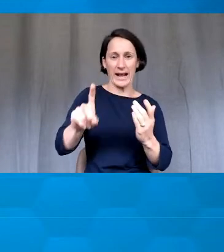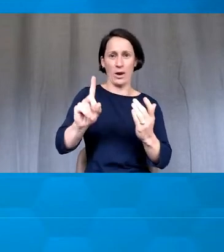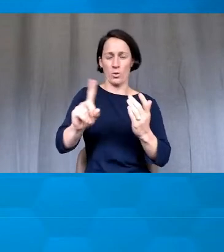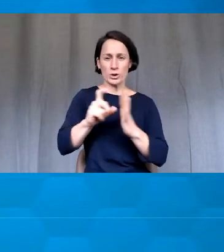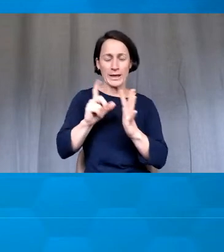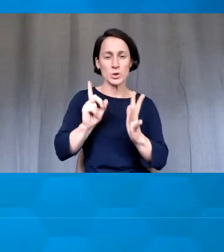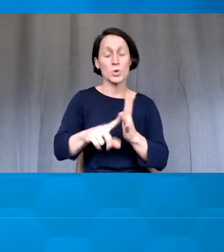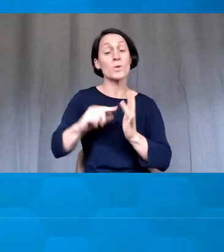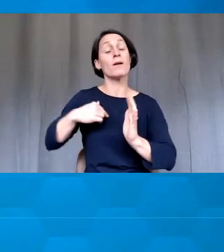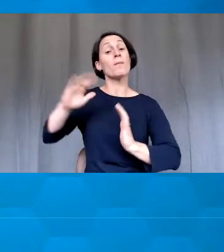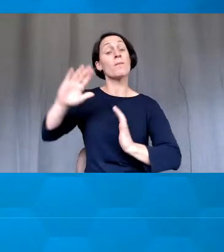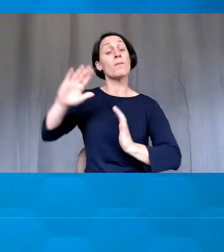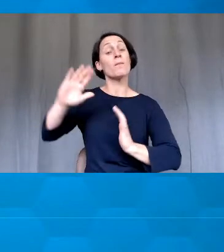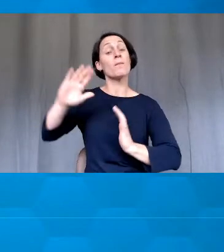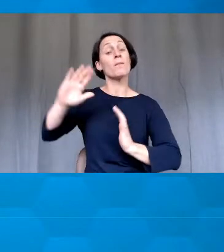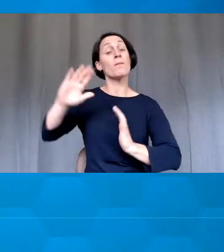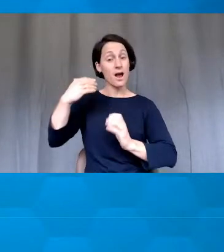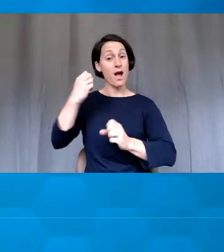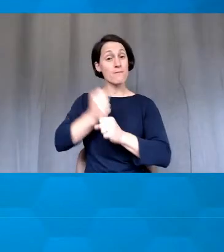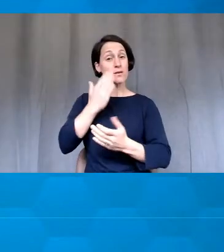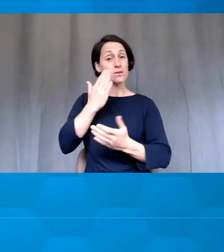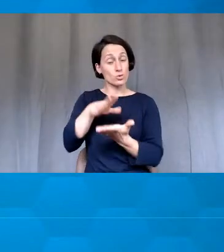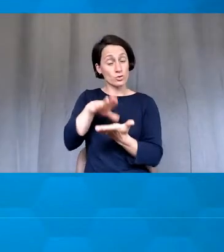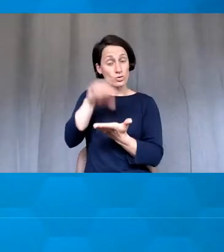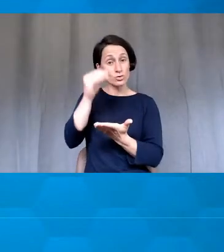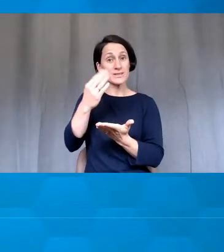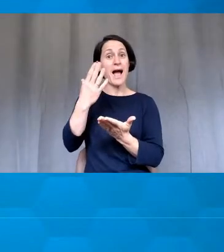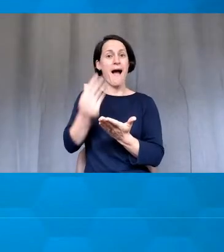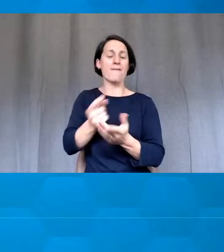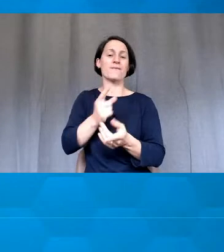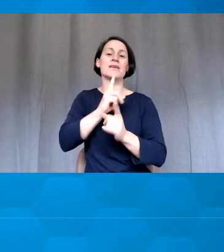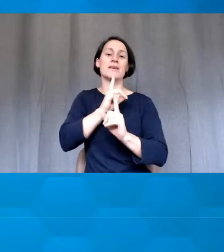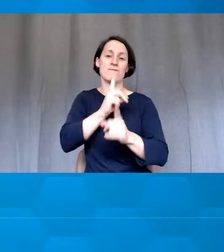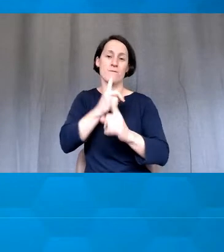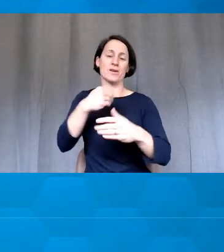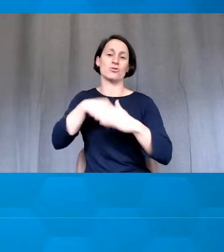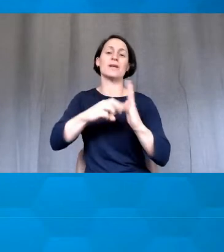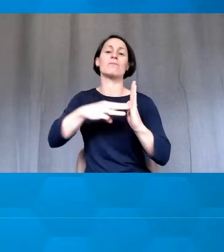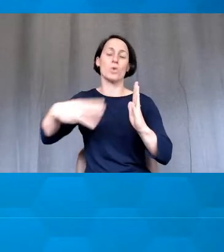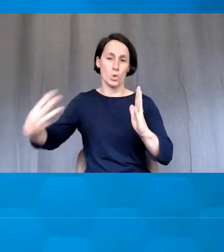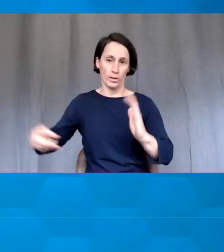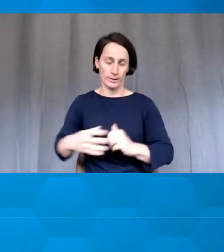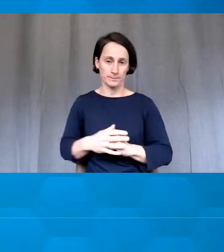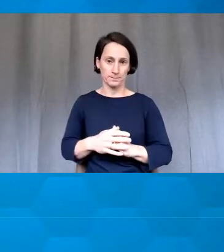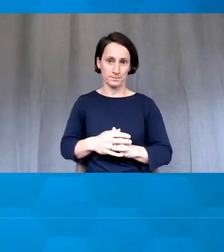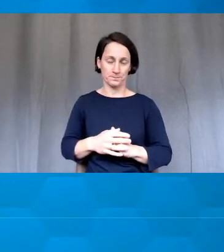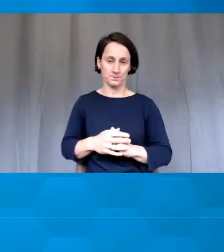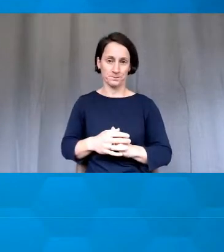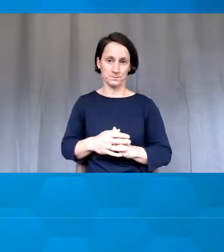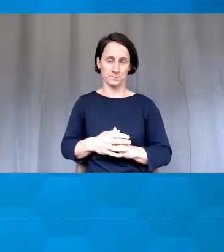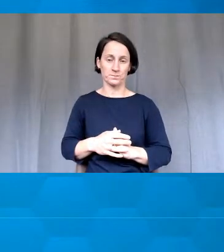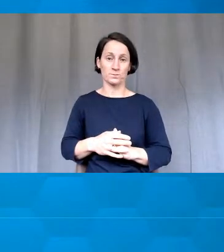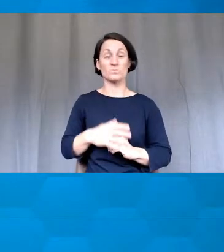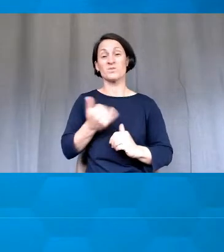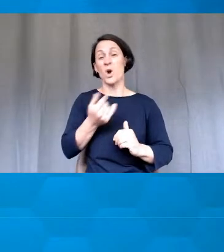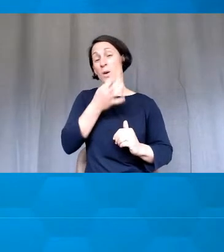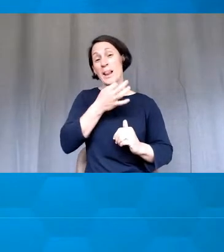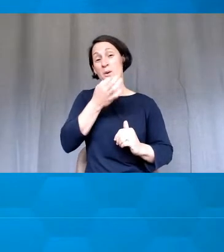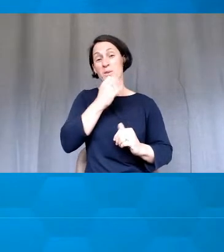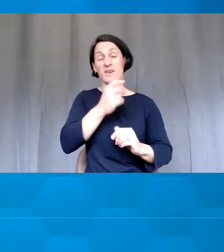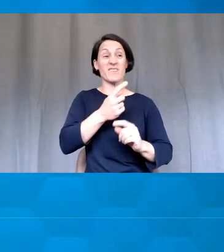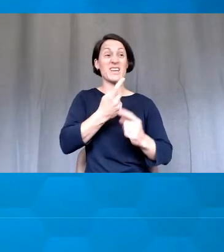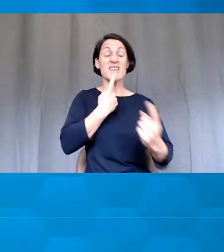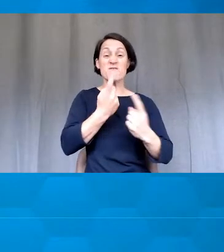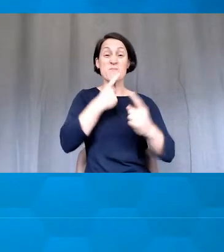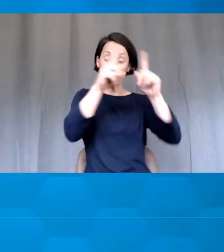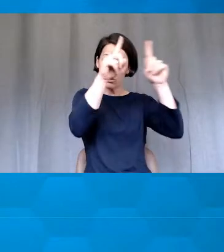done in the past, you've made sure that my students have directions within Moodle, both as little information under the